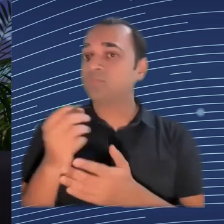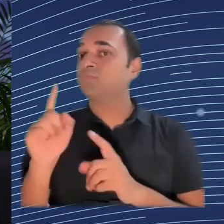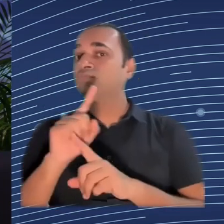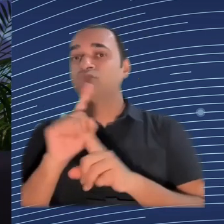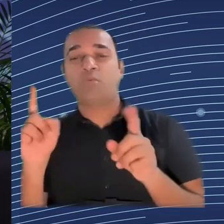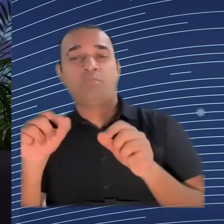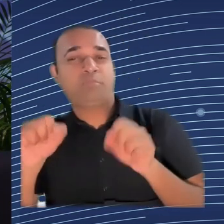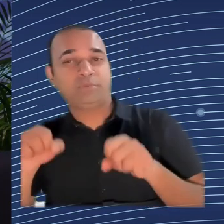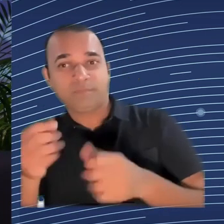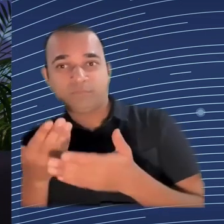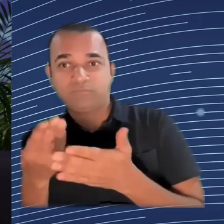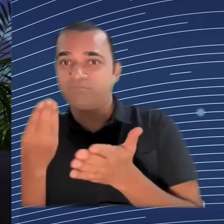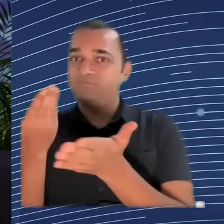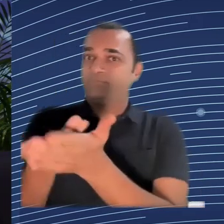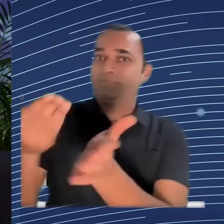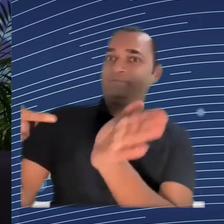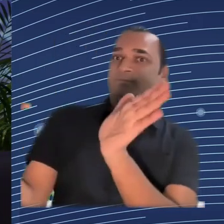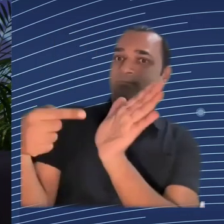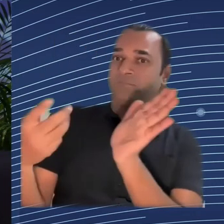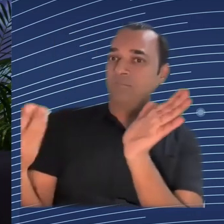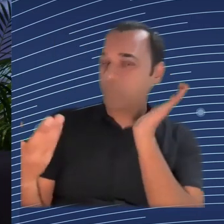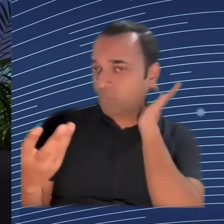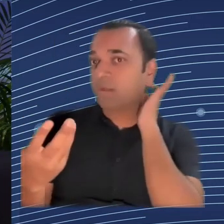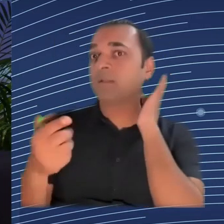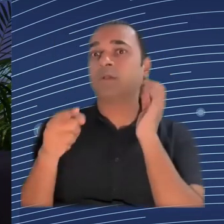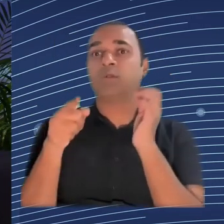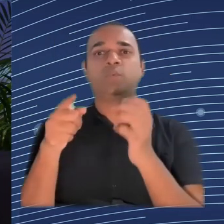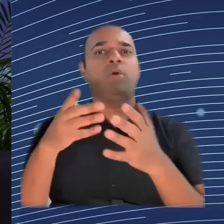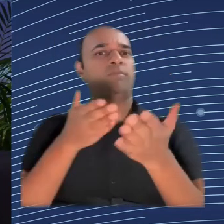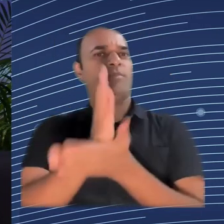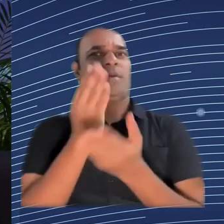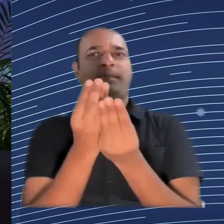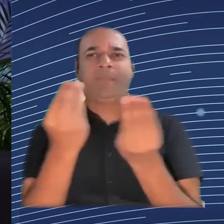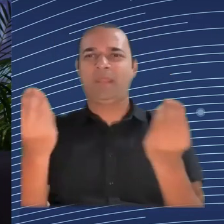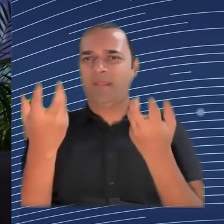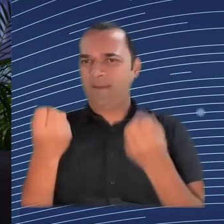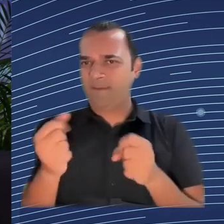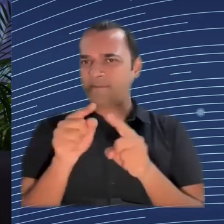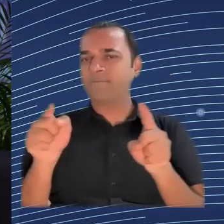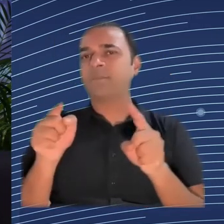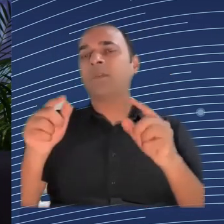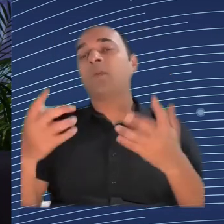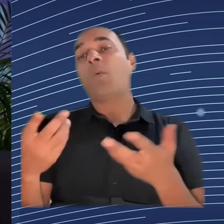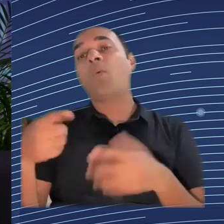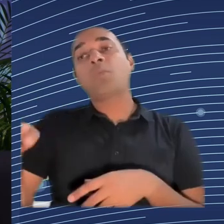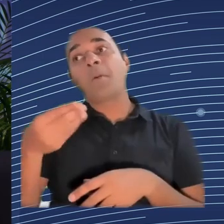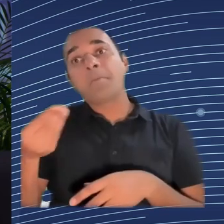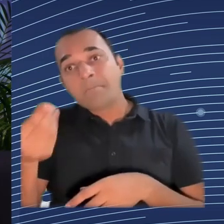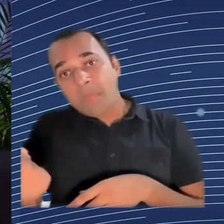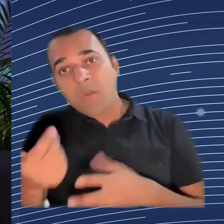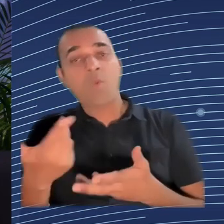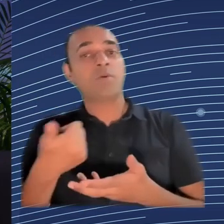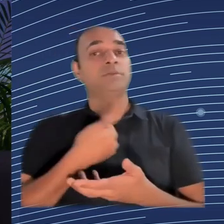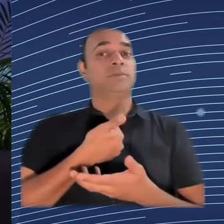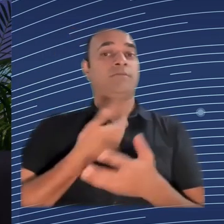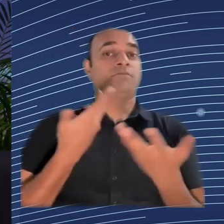we agree. But it has to deliver for all, and not just for part of society. And this is the reason why, and I will finish that,